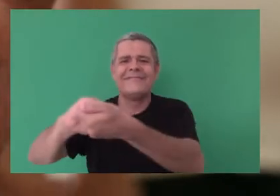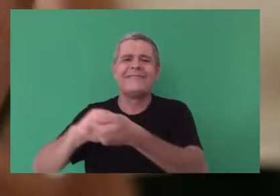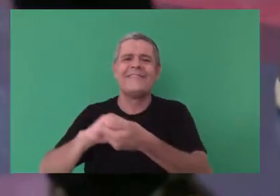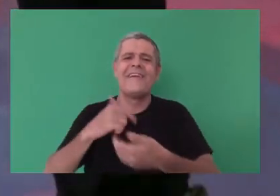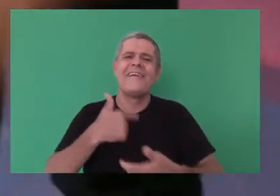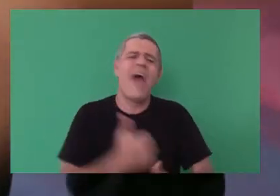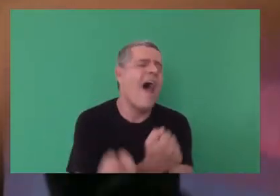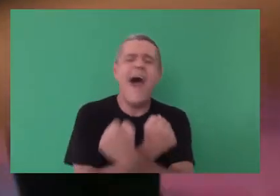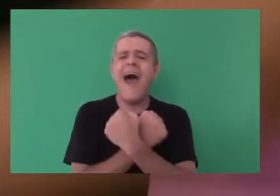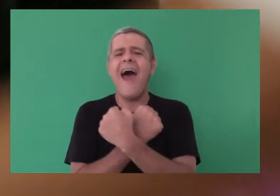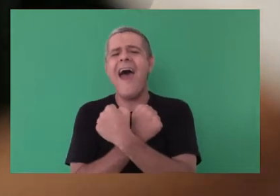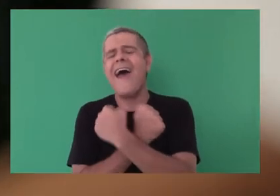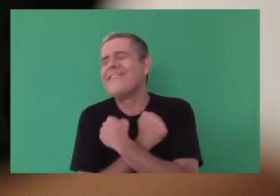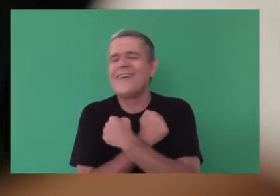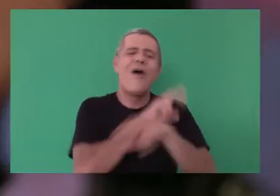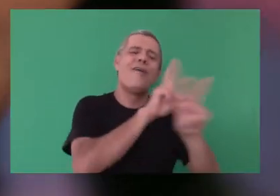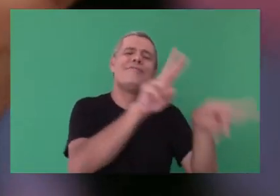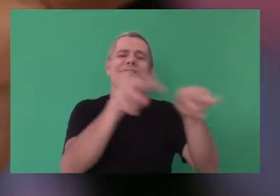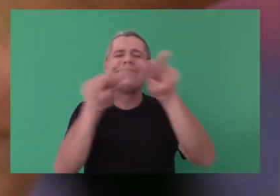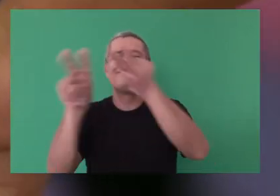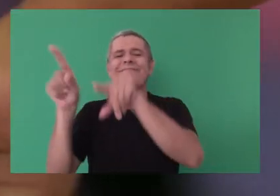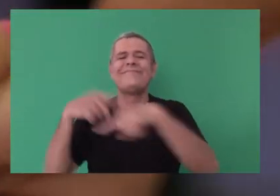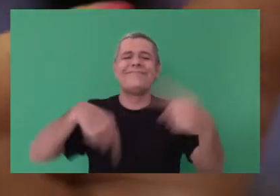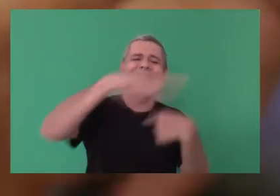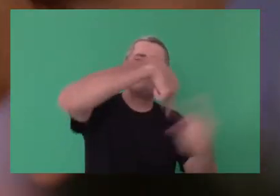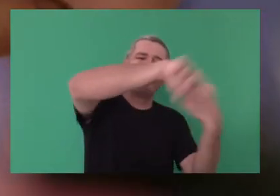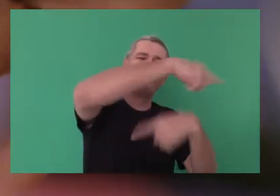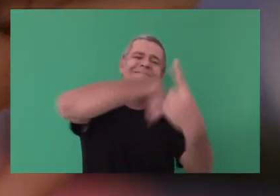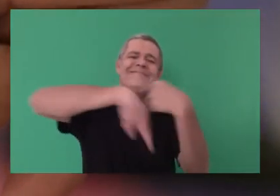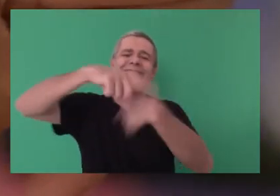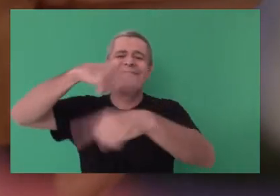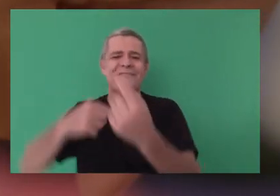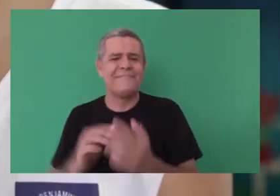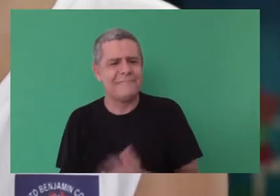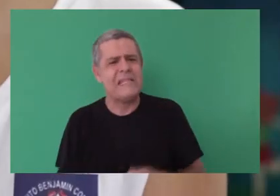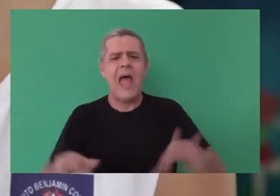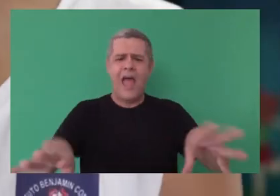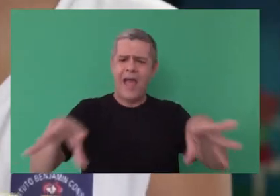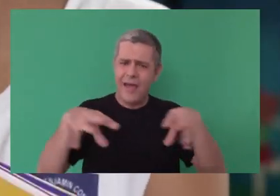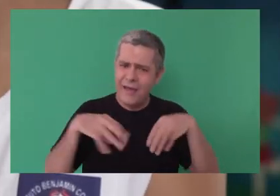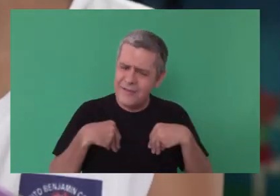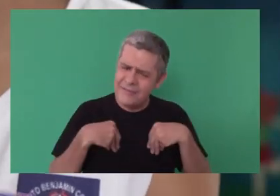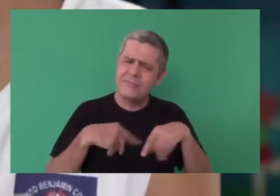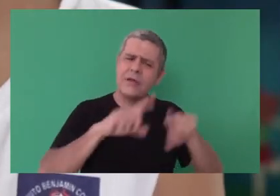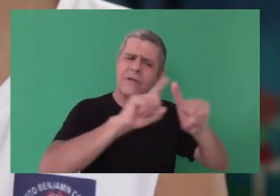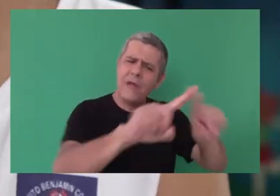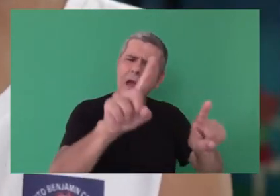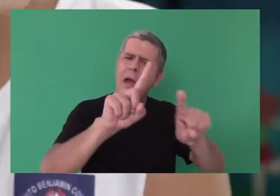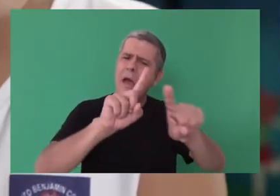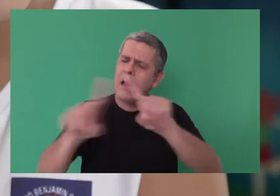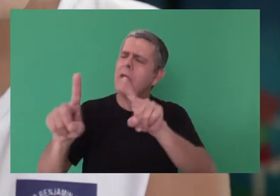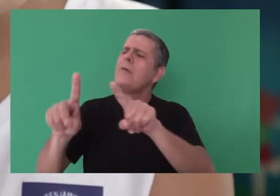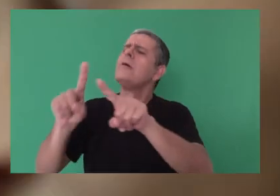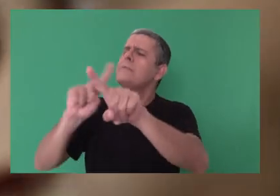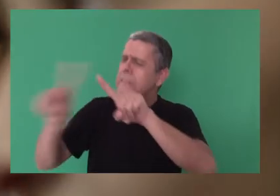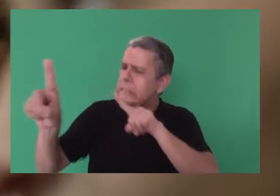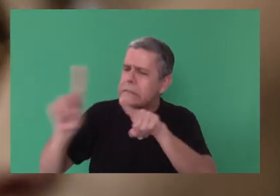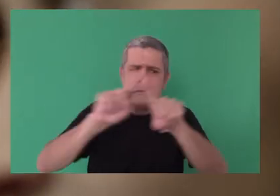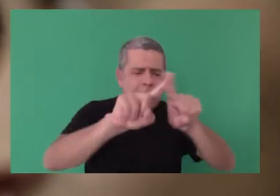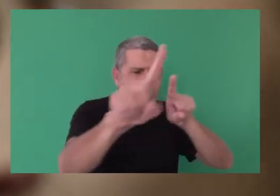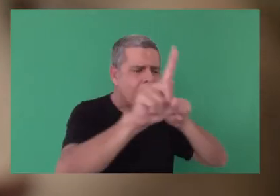children's daydreams join hands. Hand in hand. Maria Paula. My daydream was to be here.